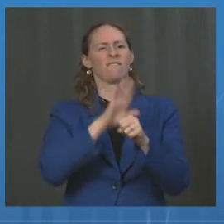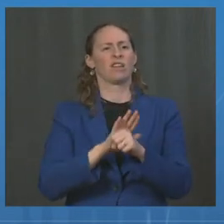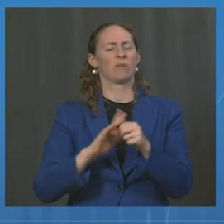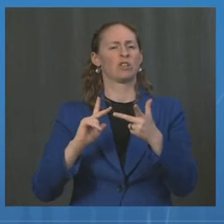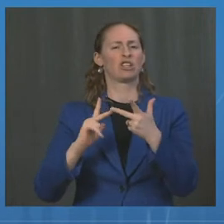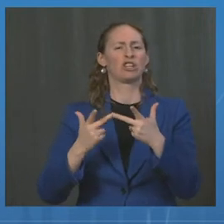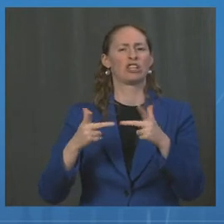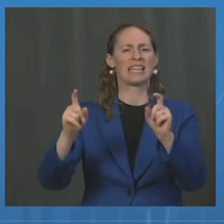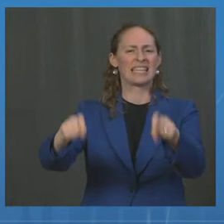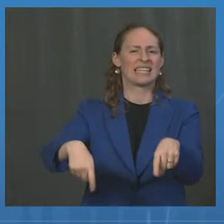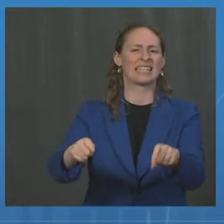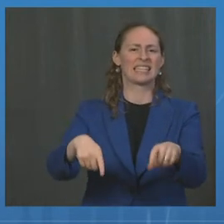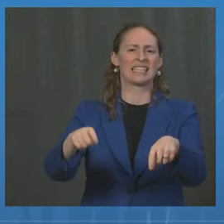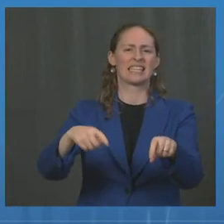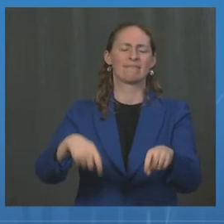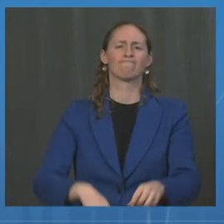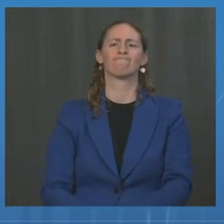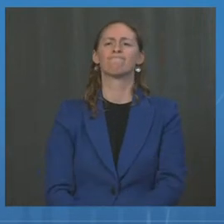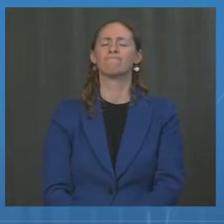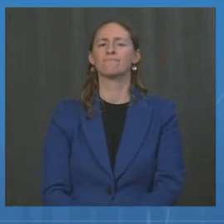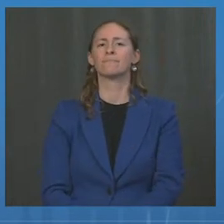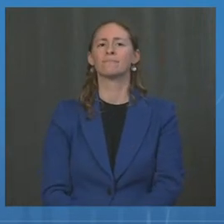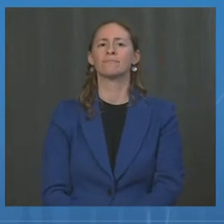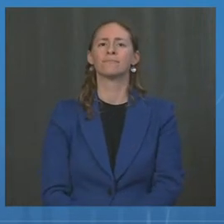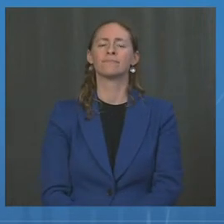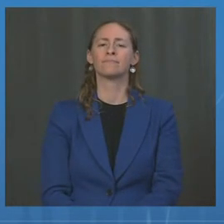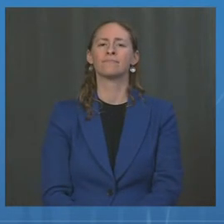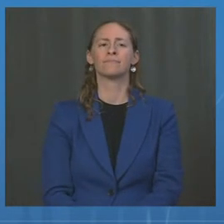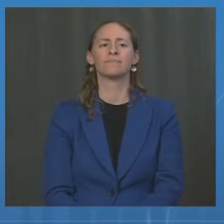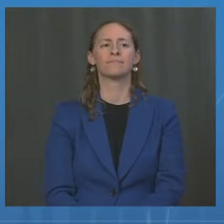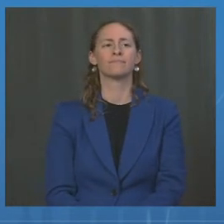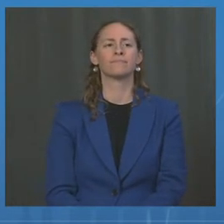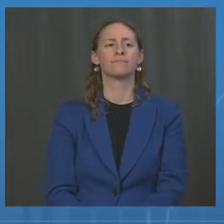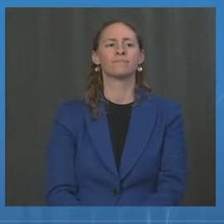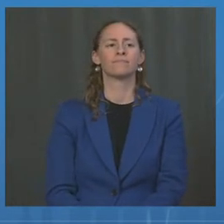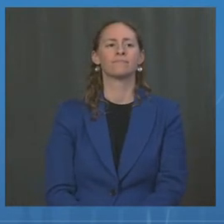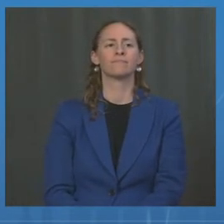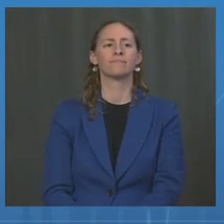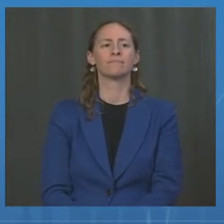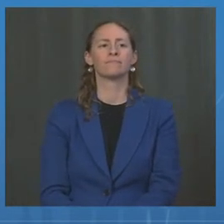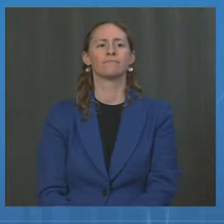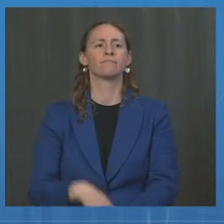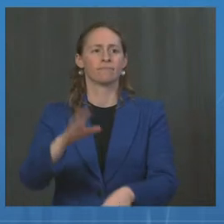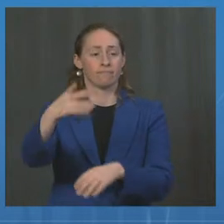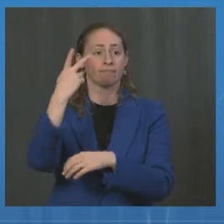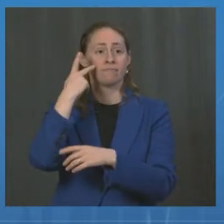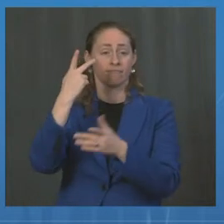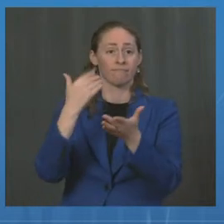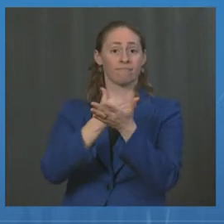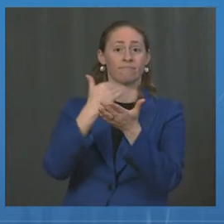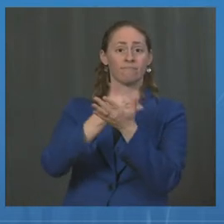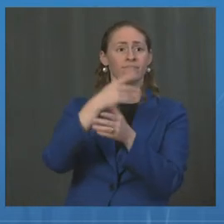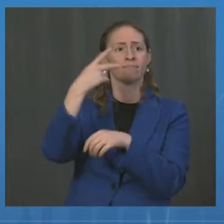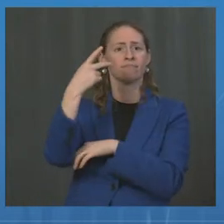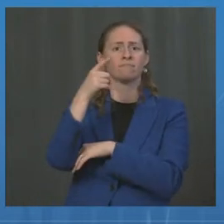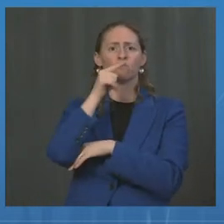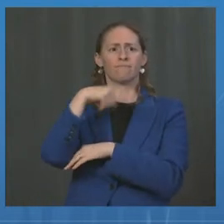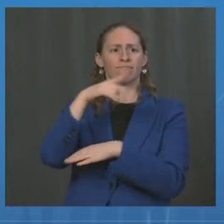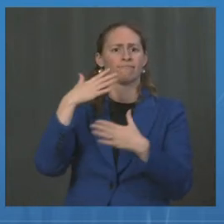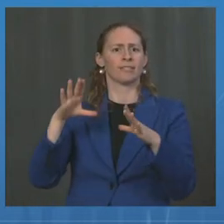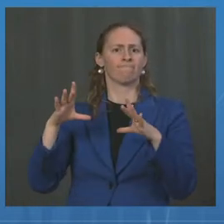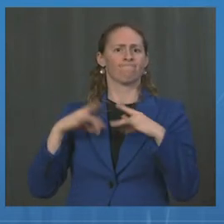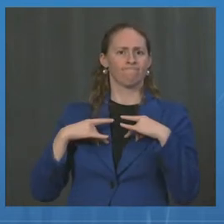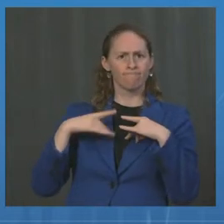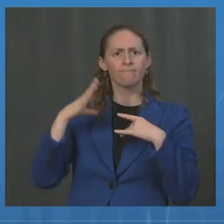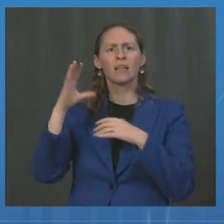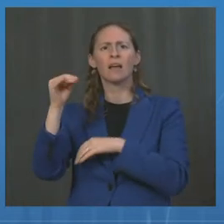on the next slide, we see new PCR positive infections and new severe COVID cases in